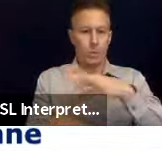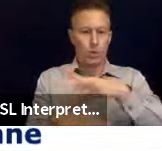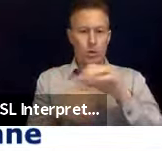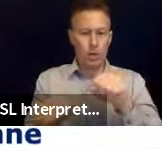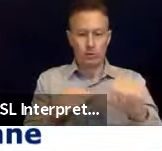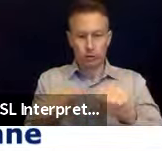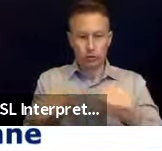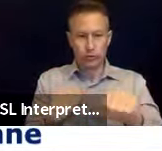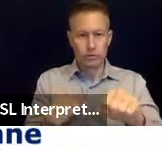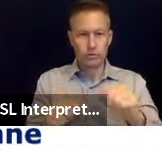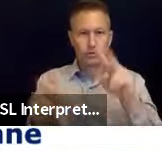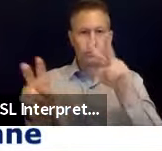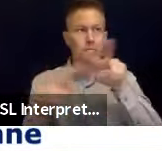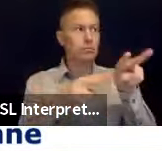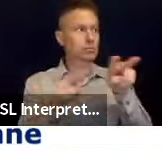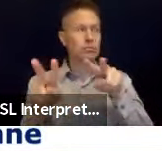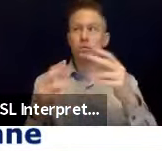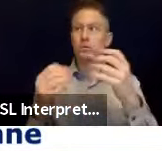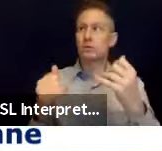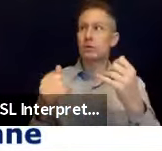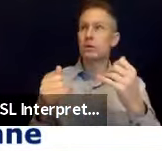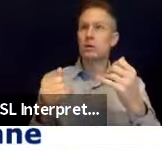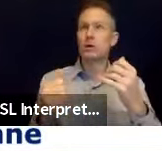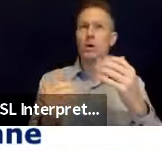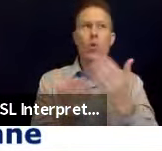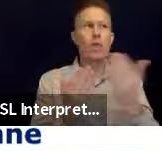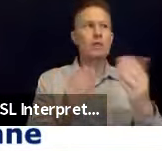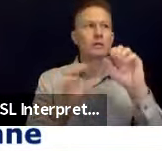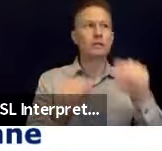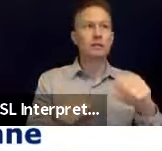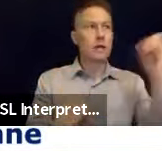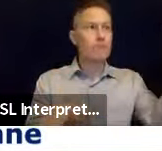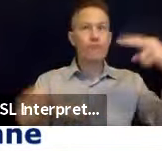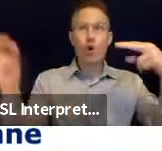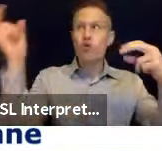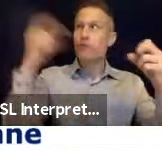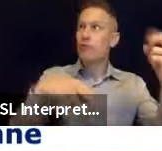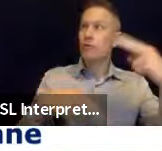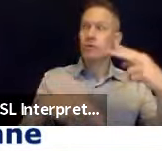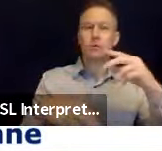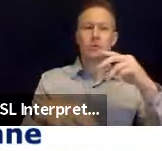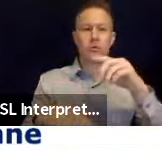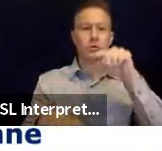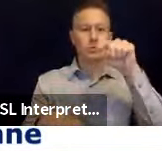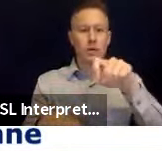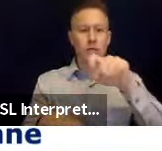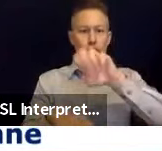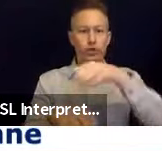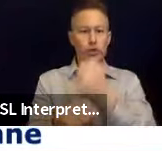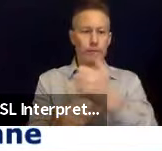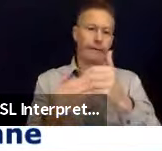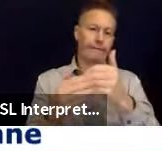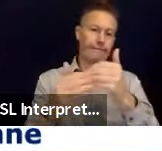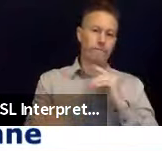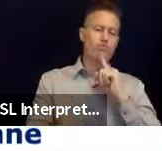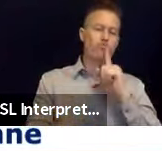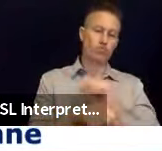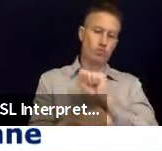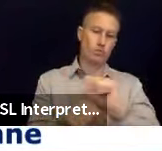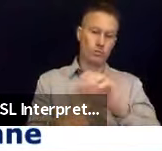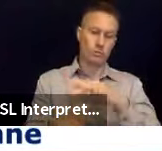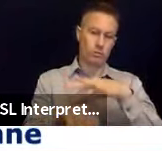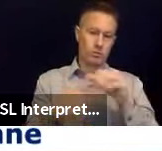What objects might fall or be thrown at you that you should secure in place before a real earthquake?